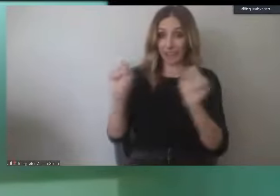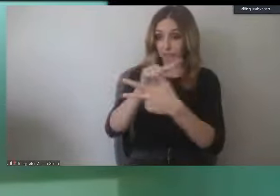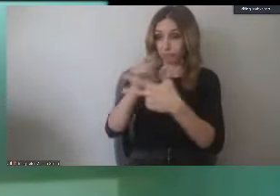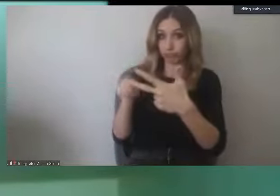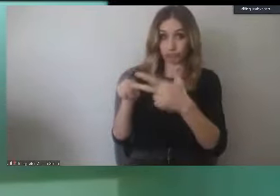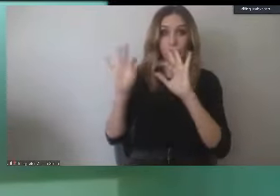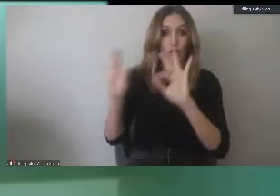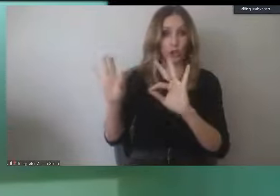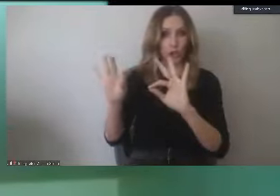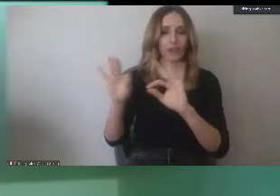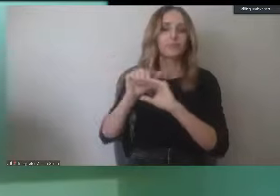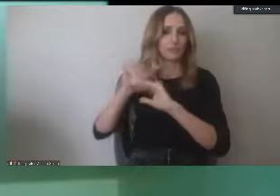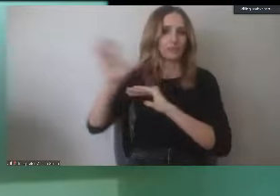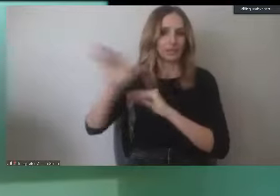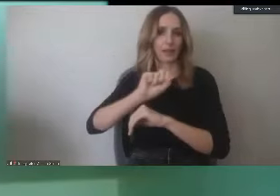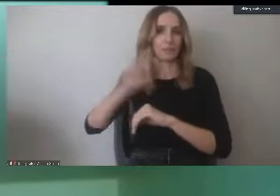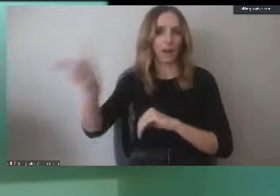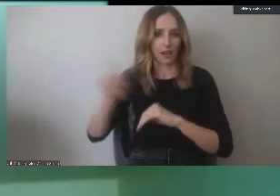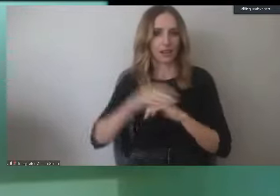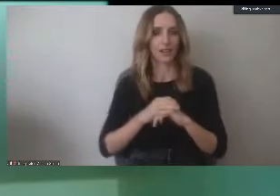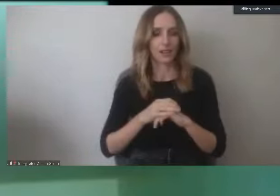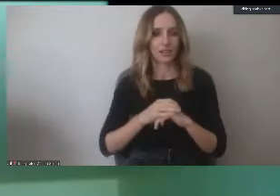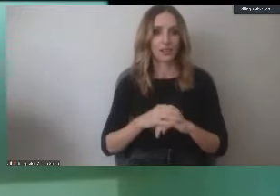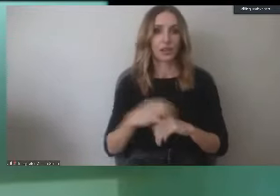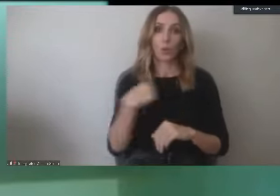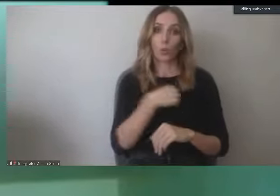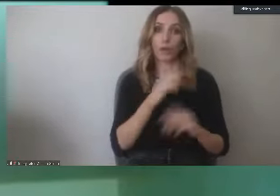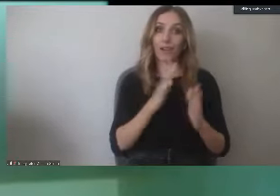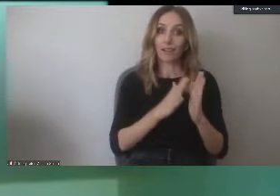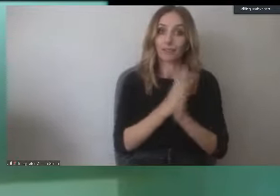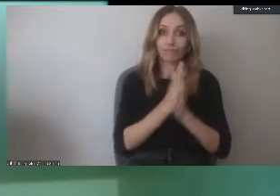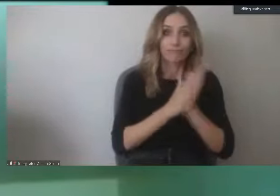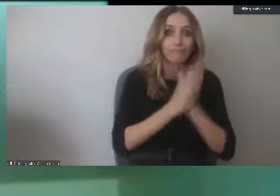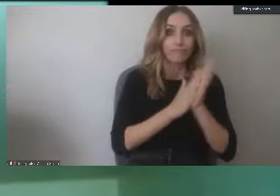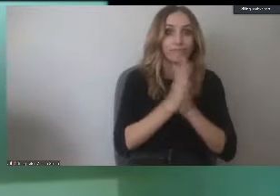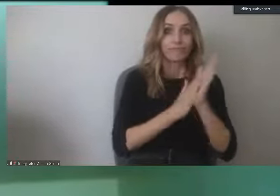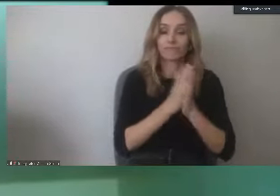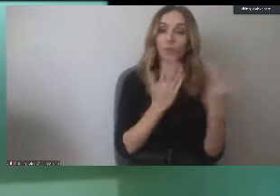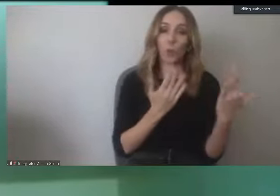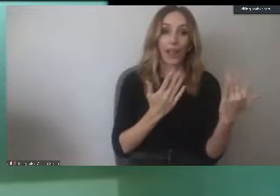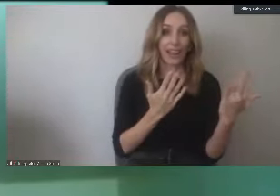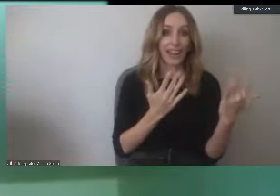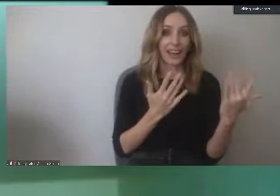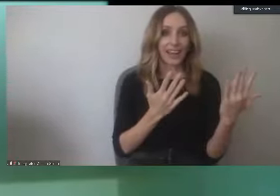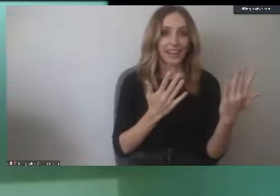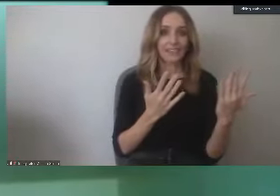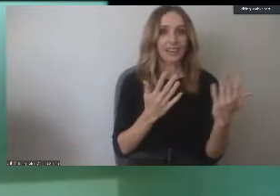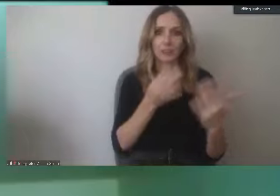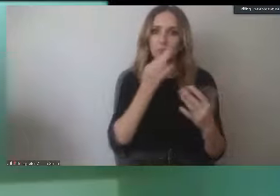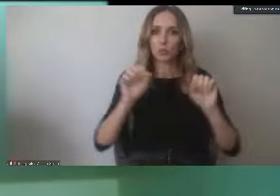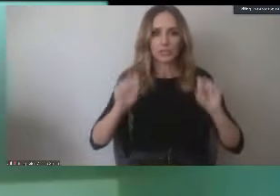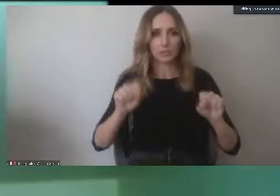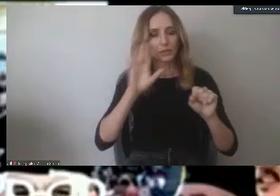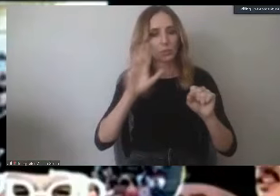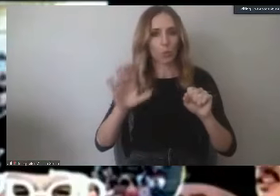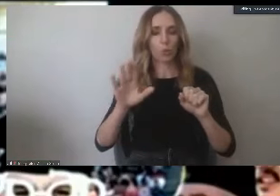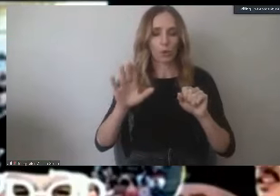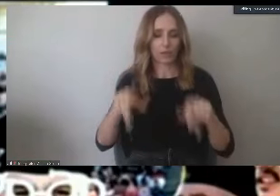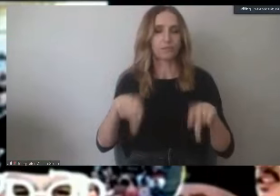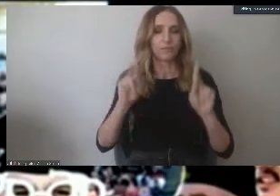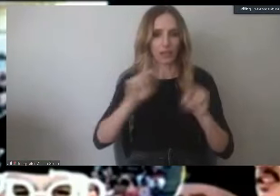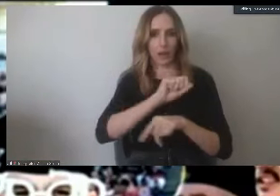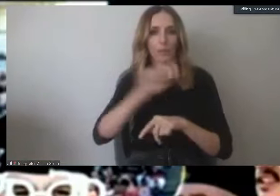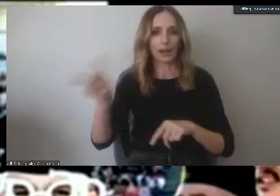We know that they're anxious. We're anxious, too. And as soon as we can, we will provide that opportunity. Thank you.